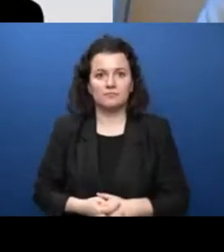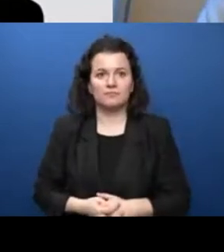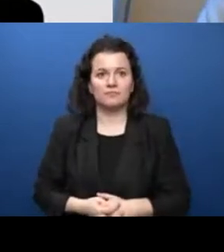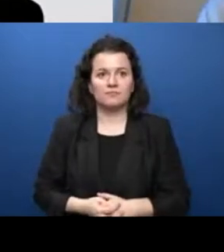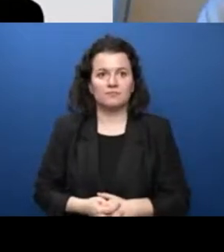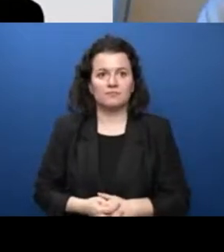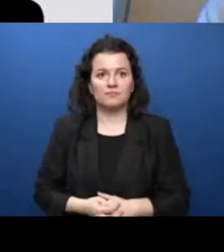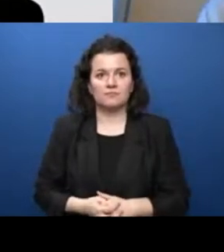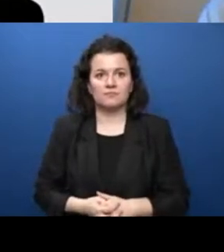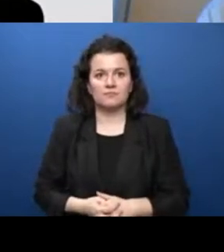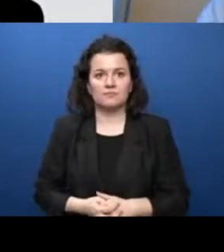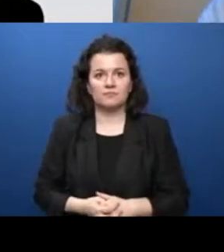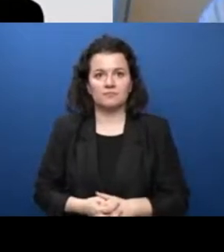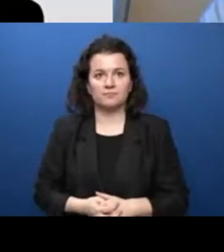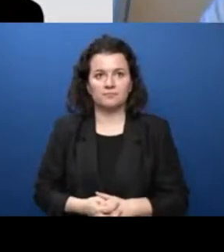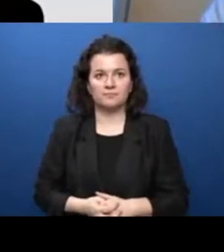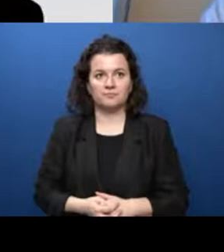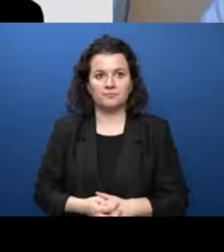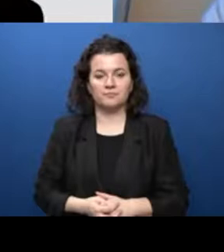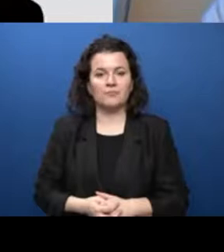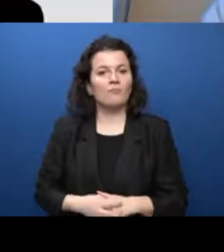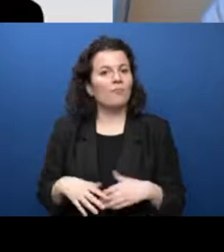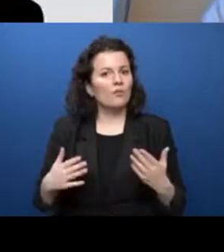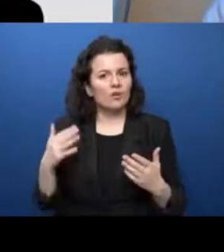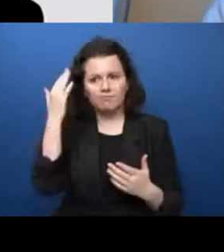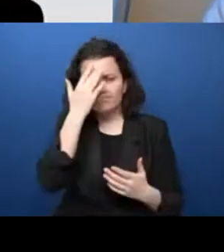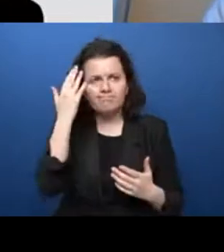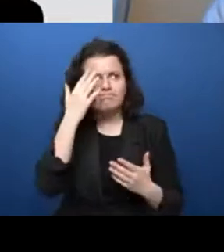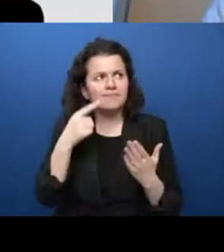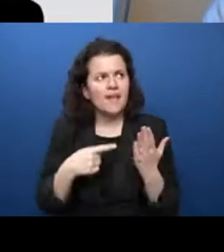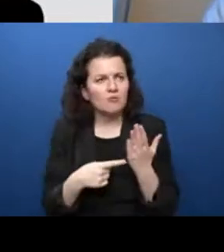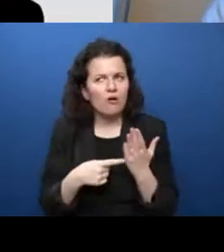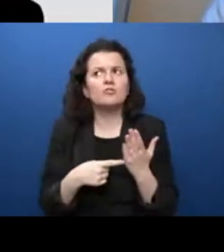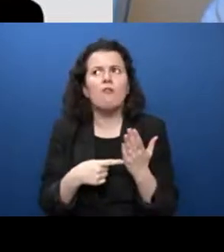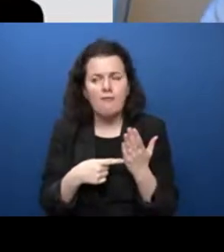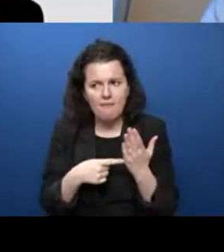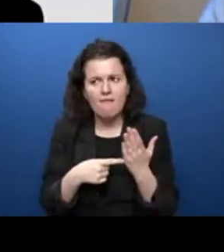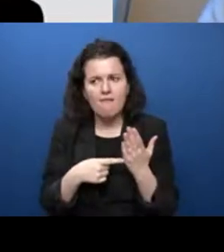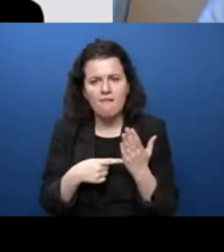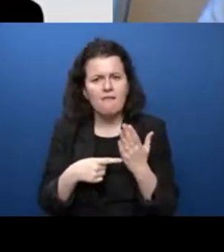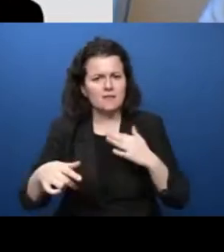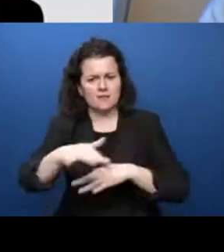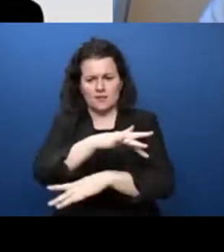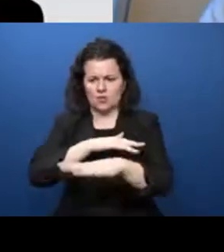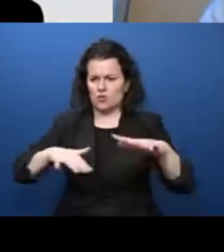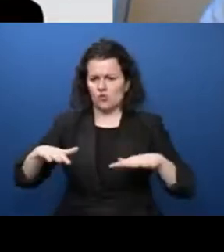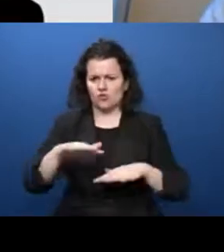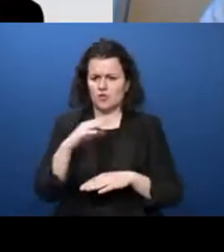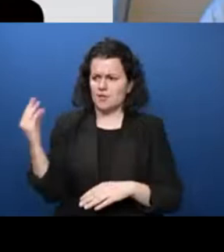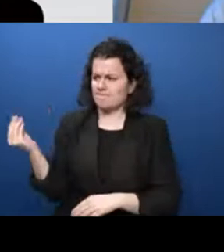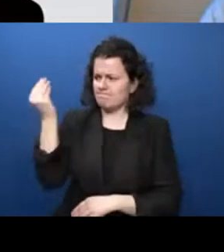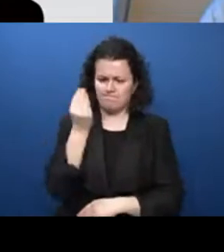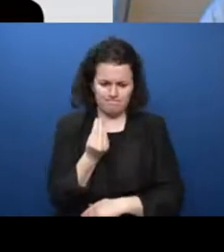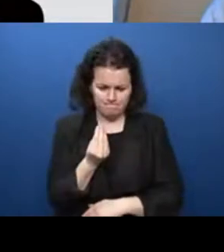esa tecnología. Rethinking technology in this way will make us able to make choices and take decisions.